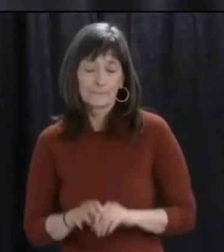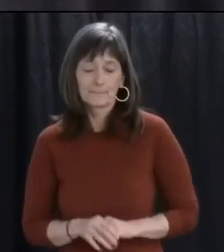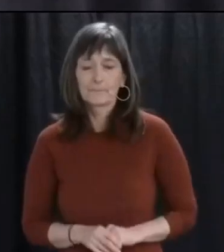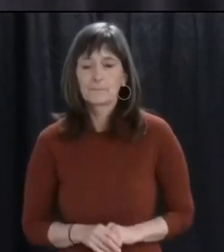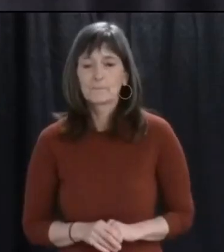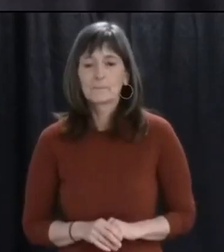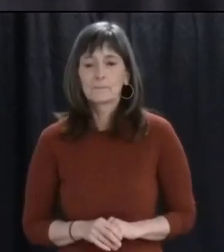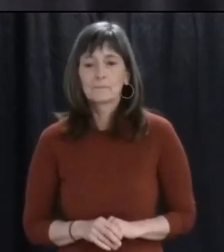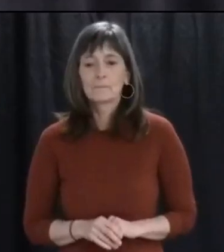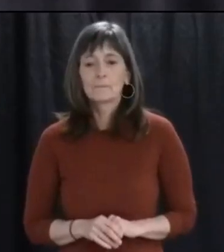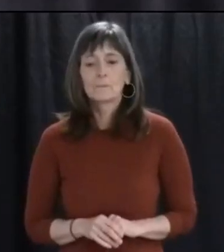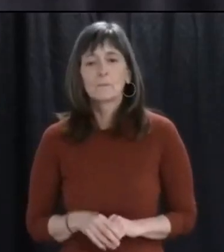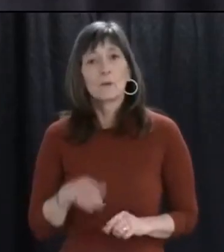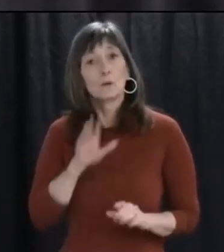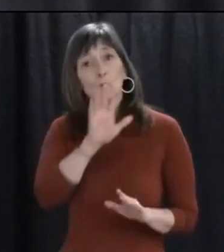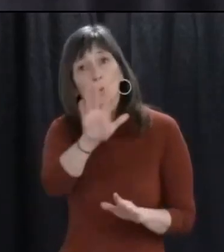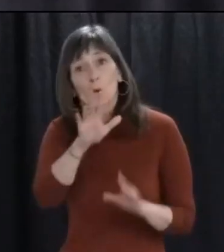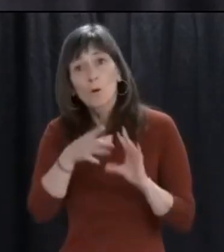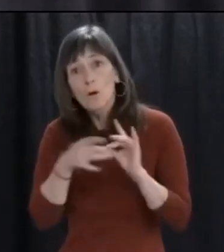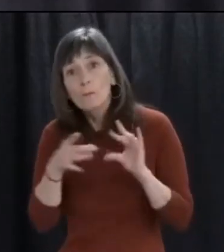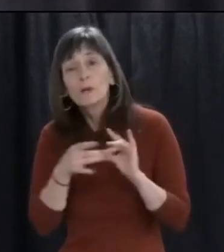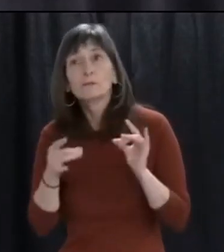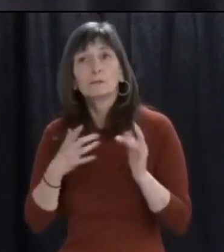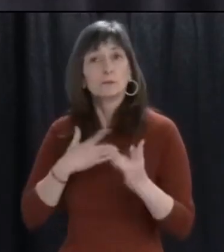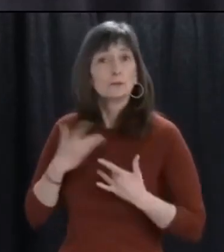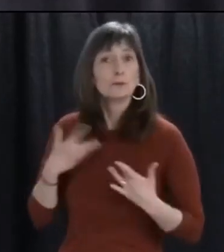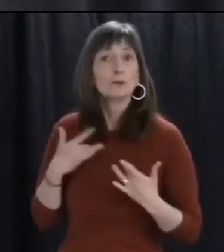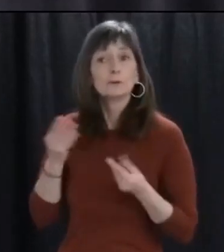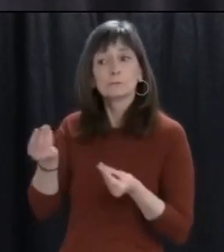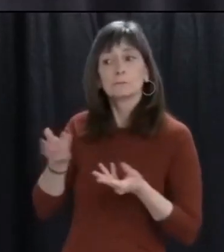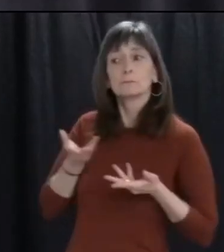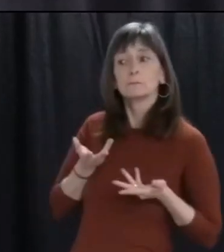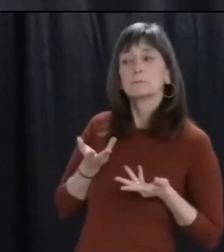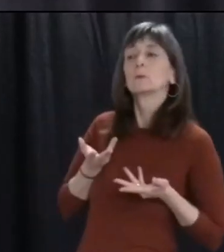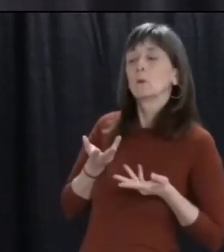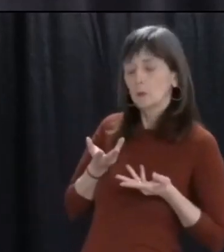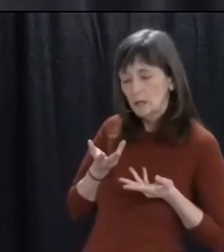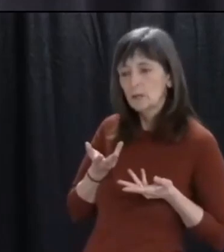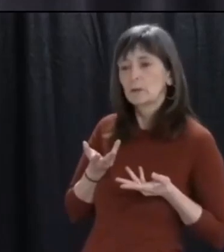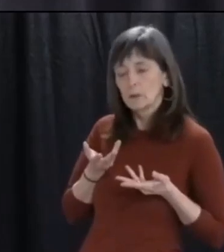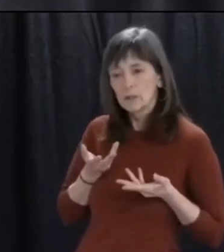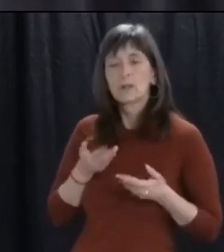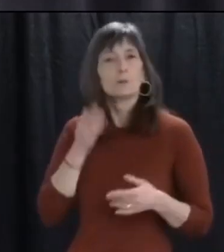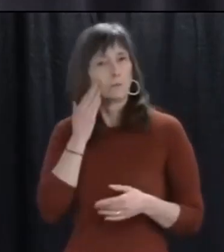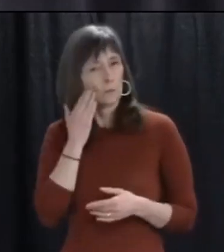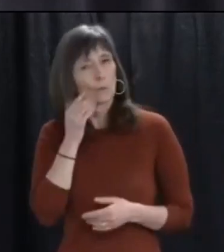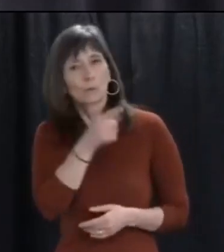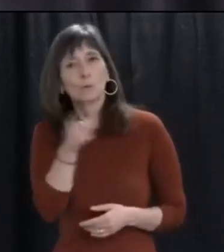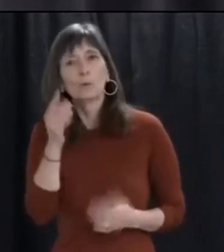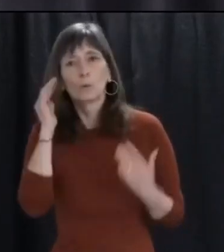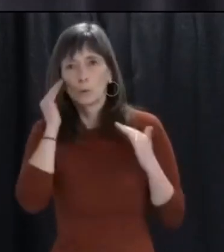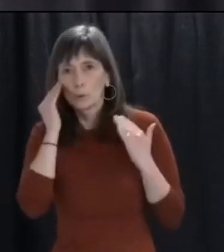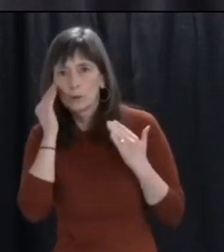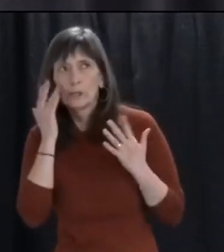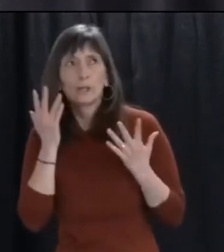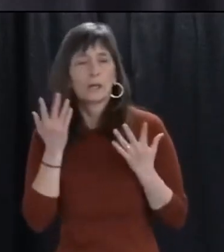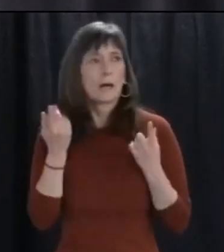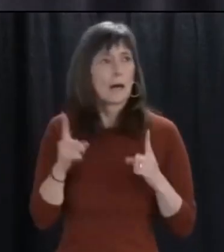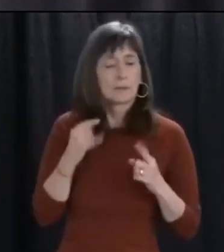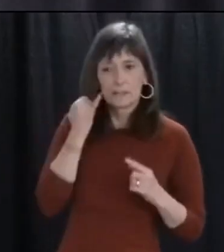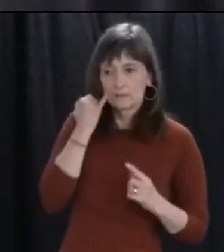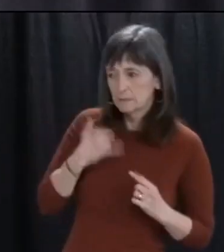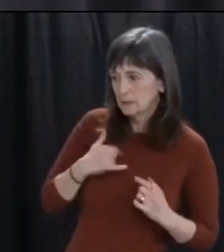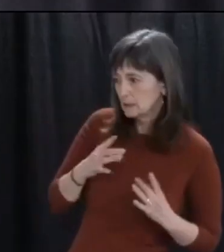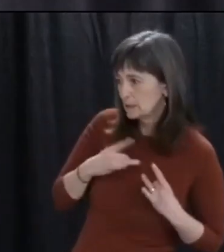We have been listening to you. We hear your concerns. We know that you're worried about the possibility of you or your loved ones getting